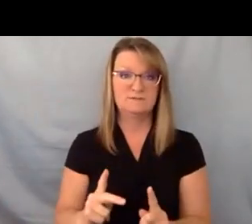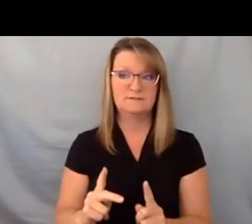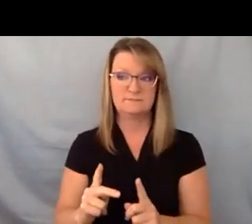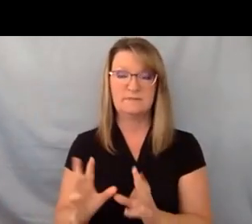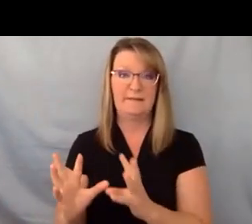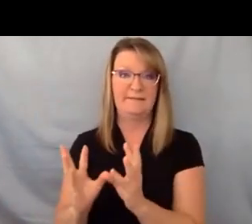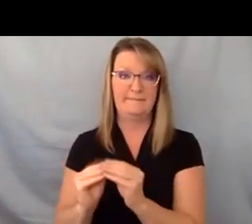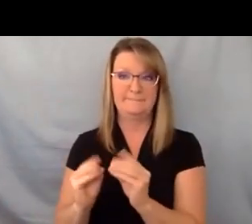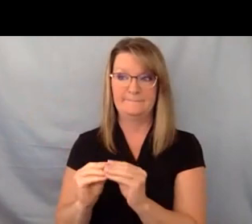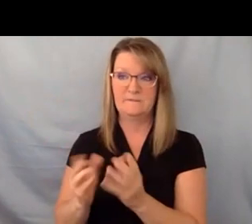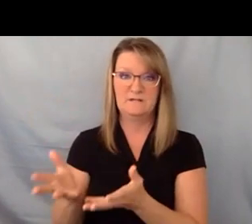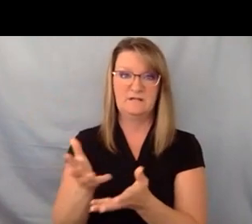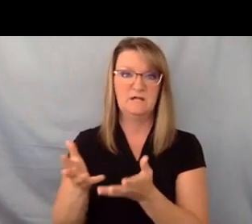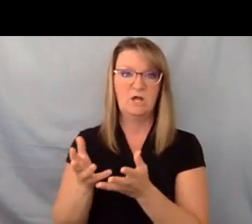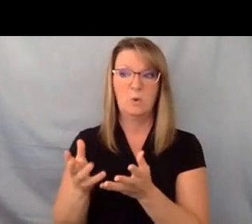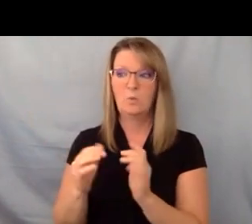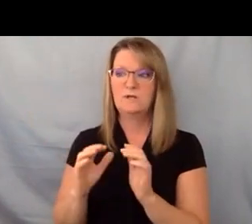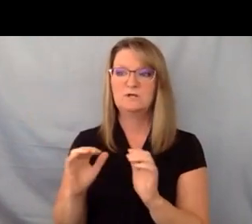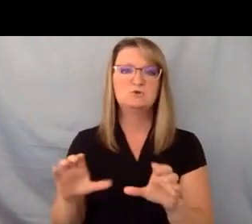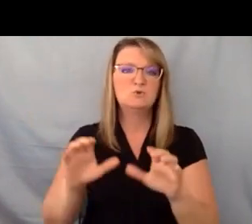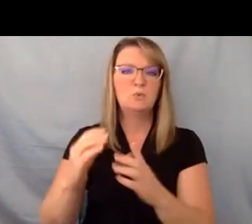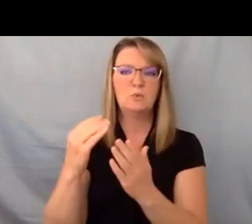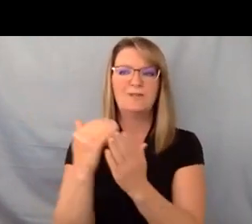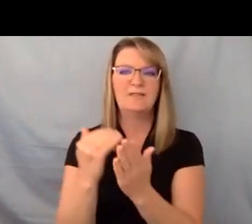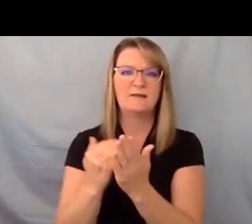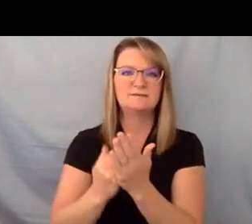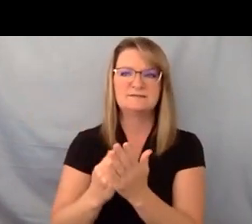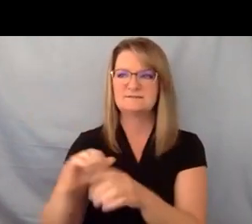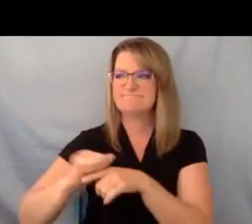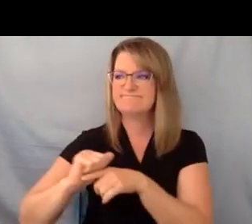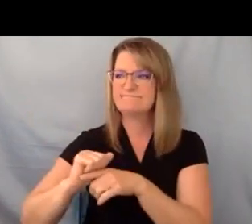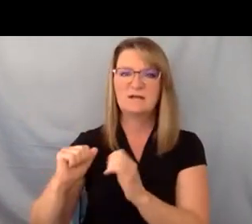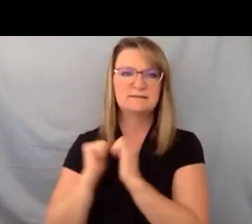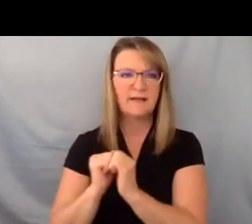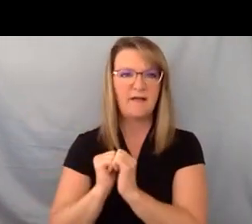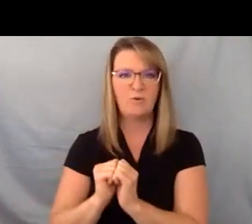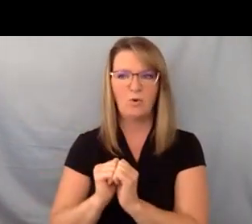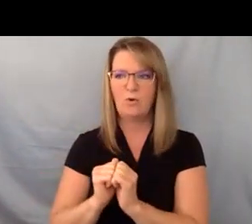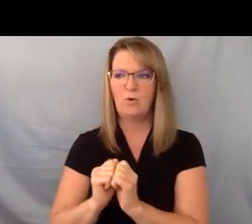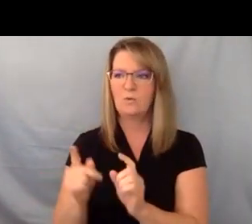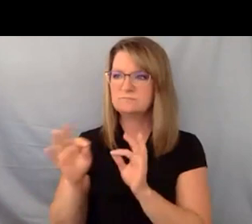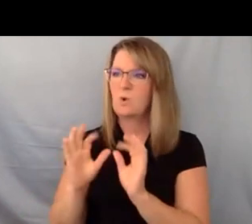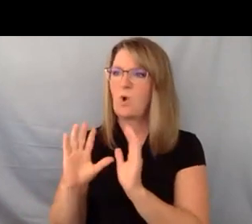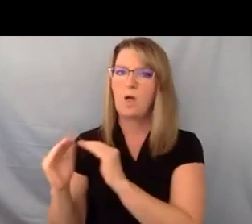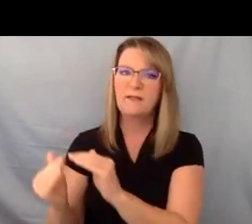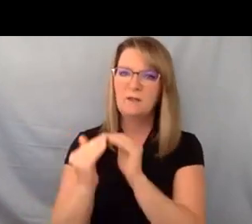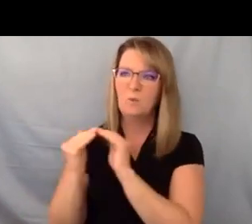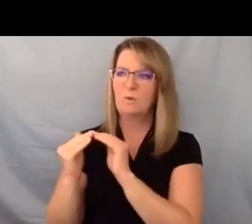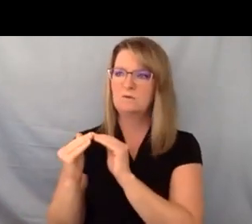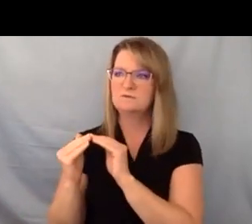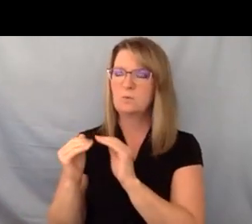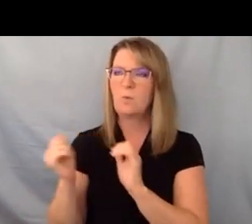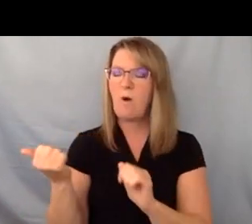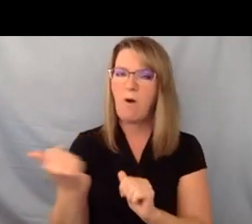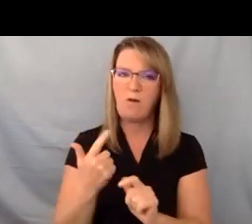of do those lessons together it's like we're we're all equals here you know we all have ideas and plans for our future and